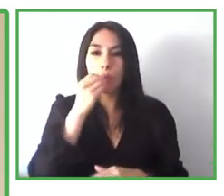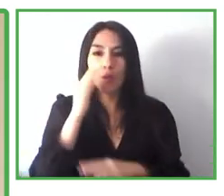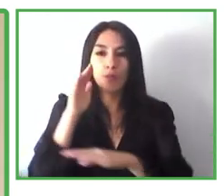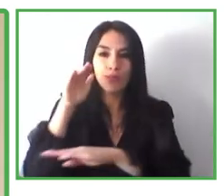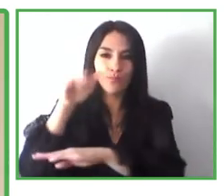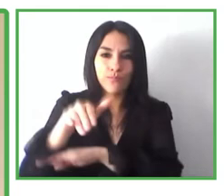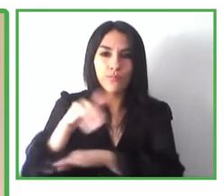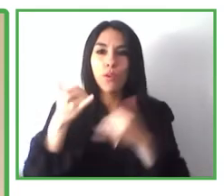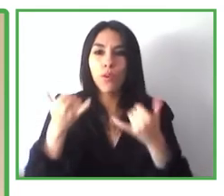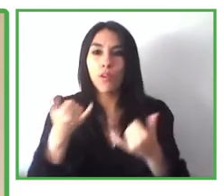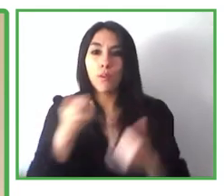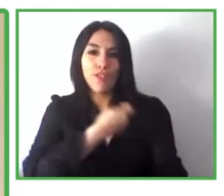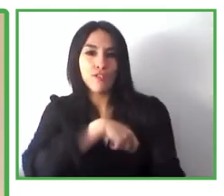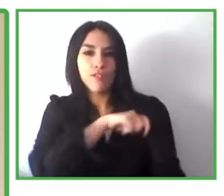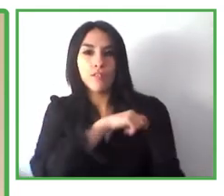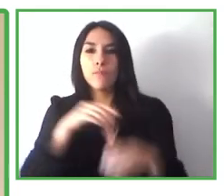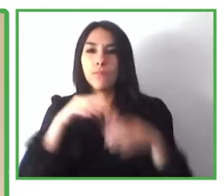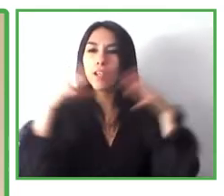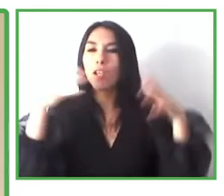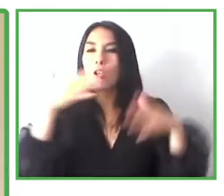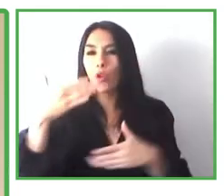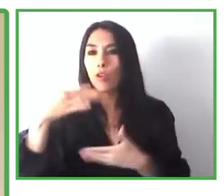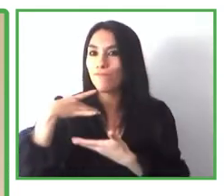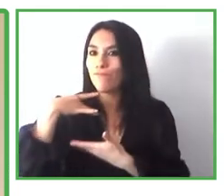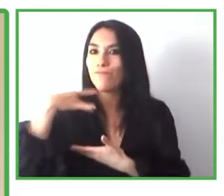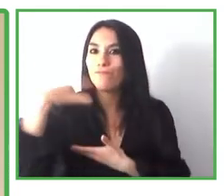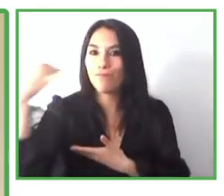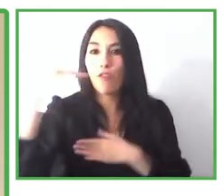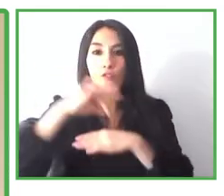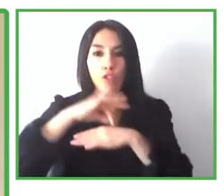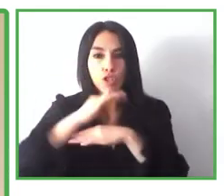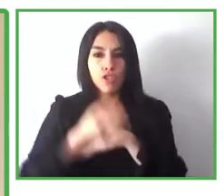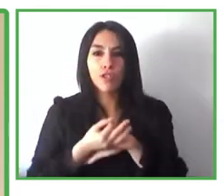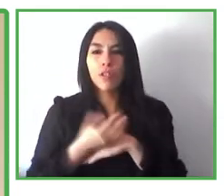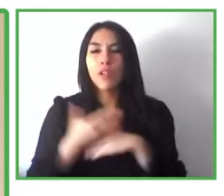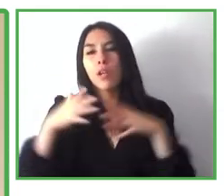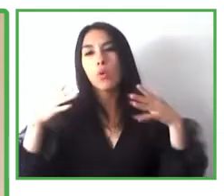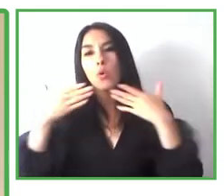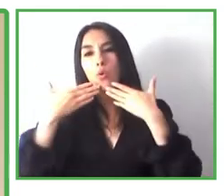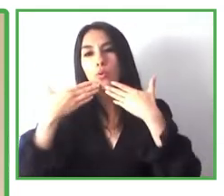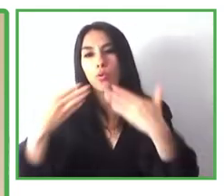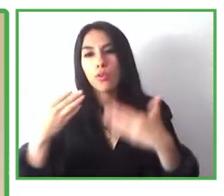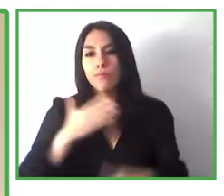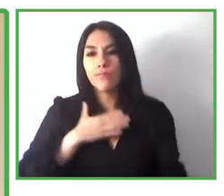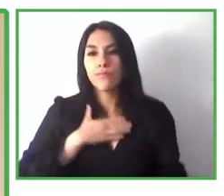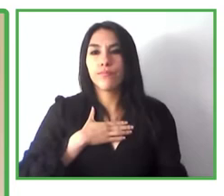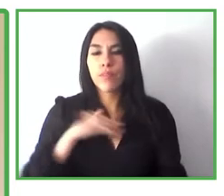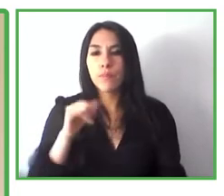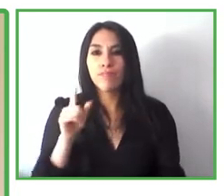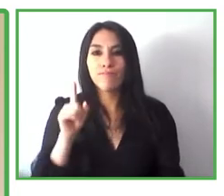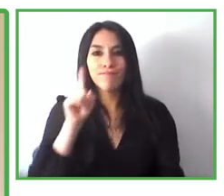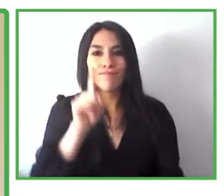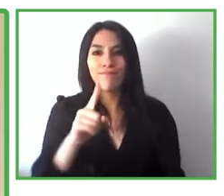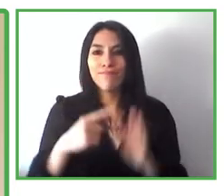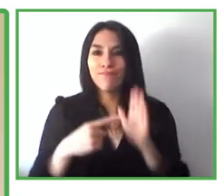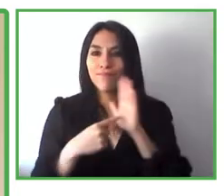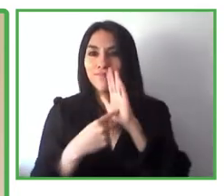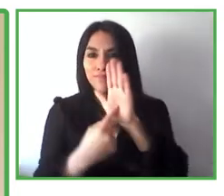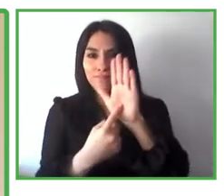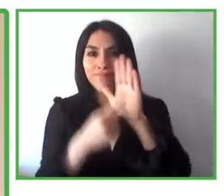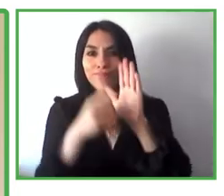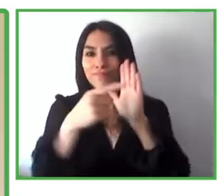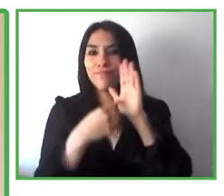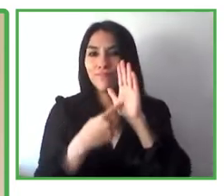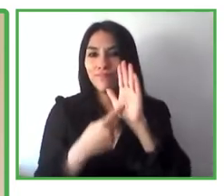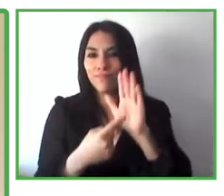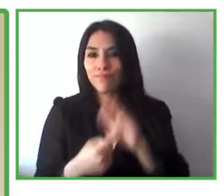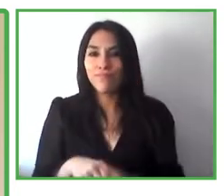Fundación Descúbreme for your invitation. And I want to mention that I'm very happy to be able to share with you such an